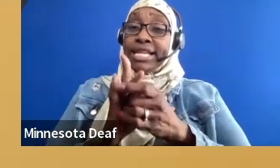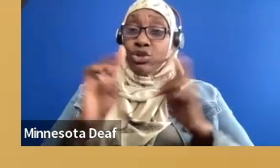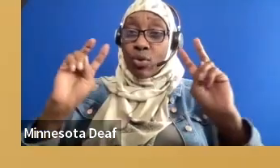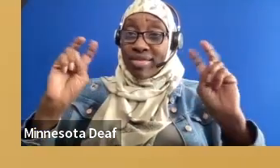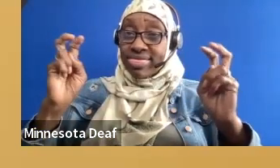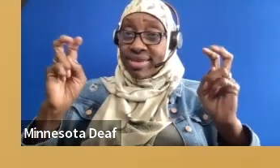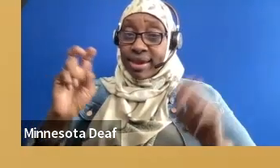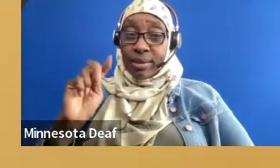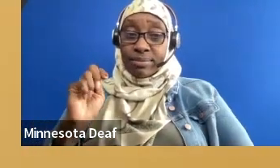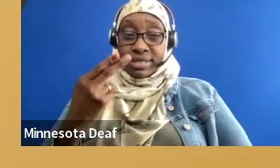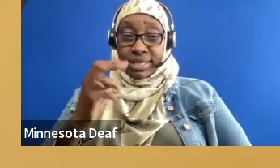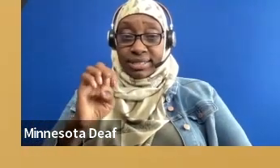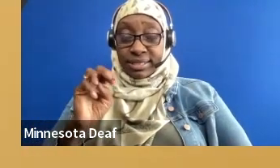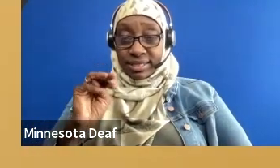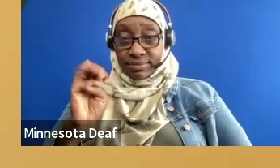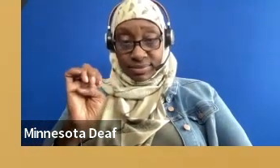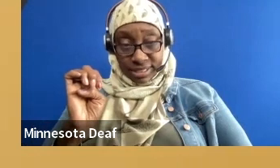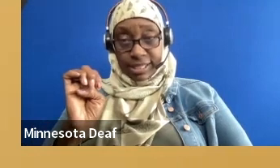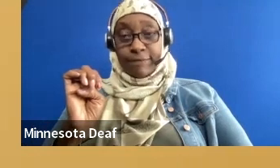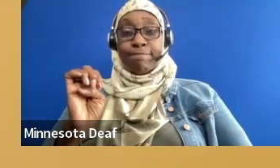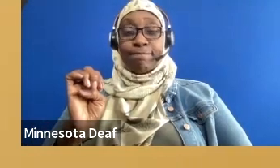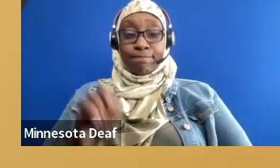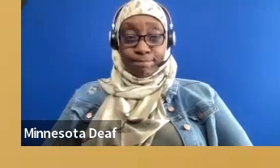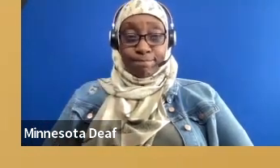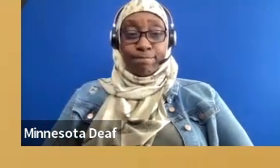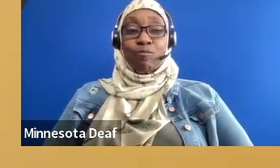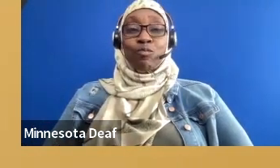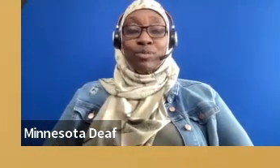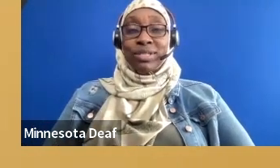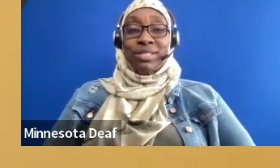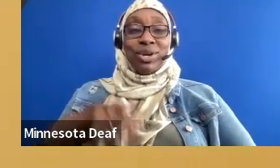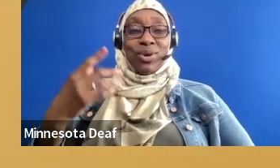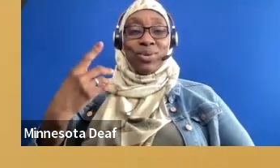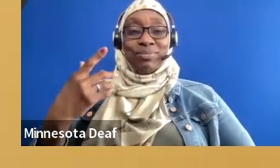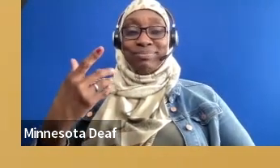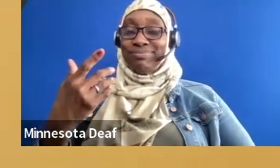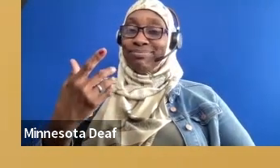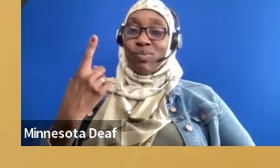these people, so it feels good to be around people like me.